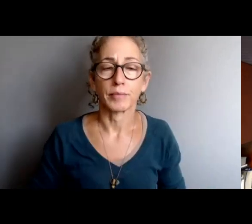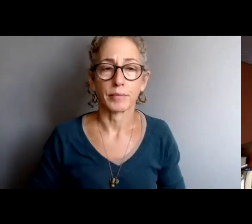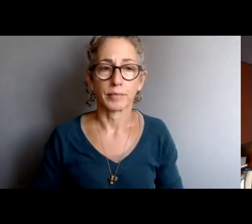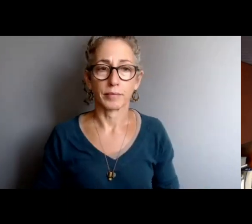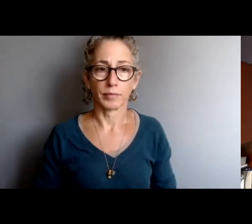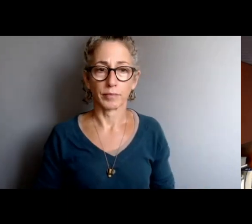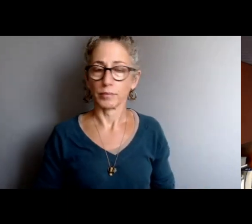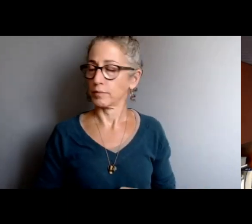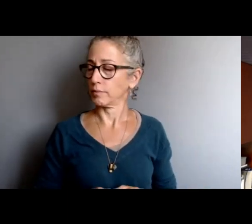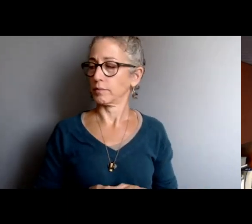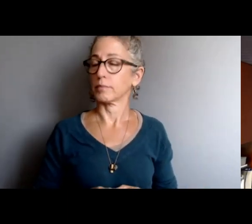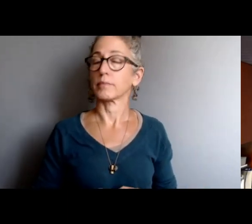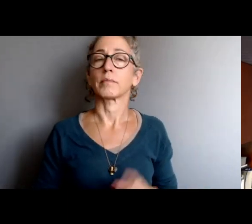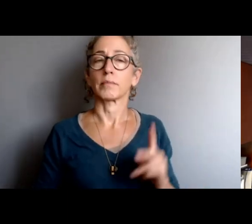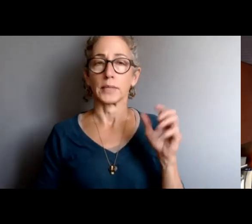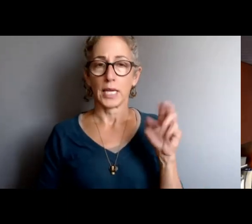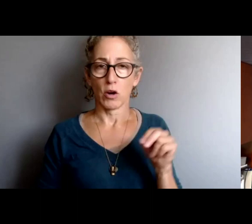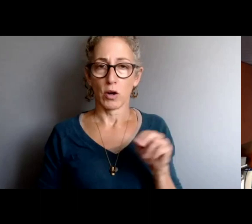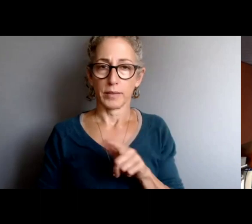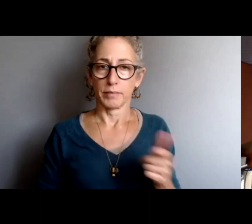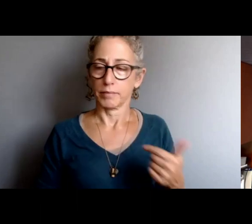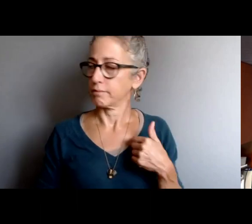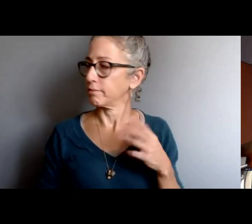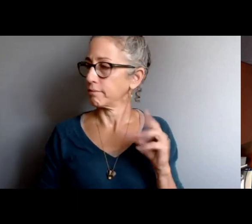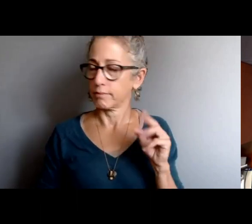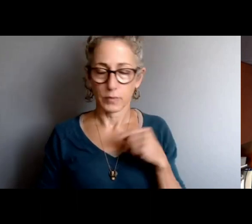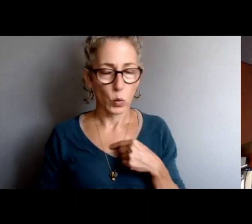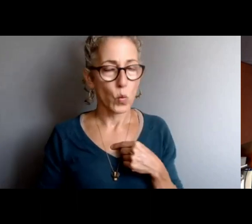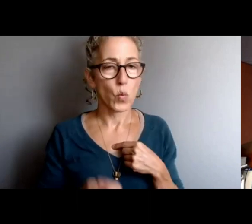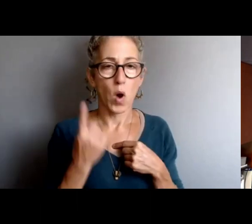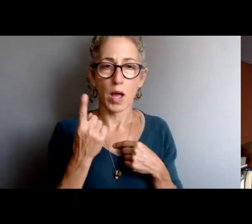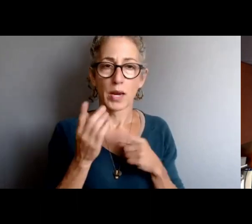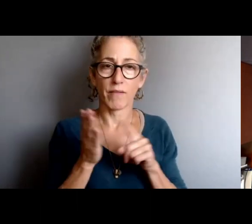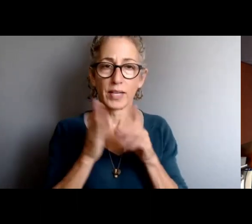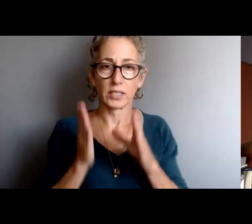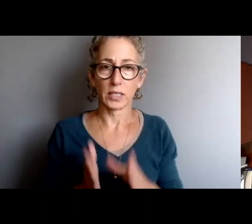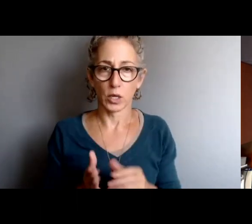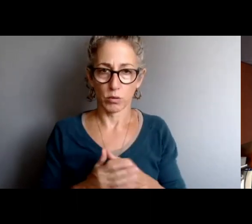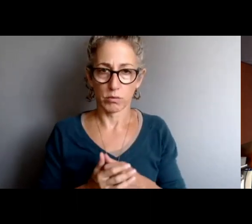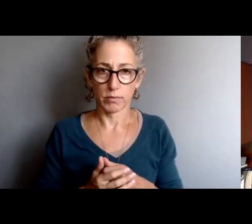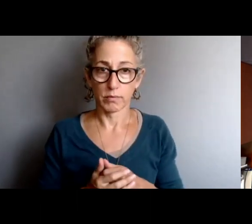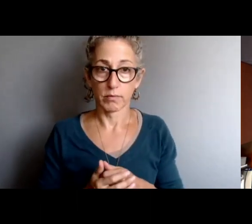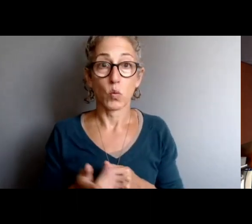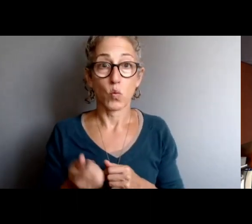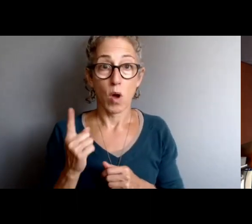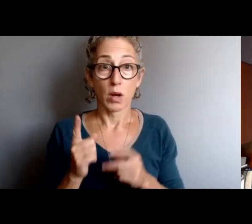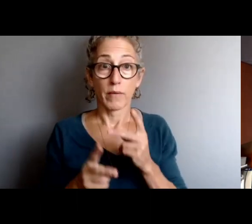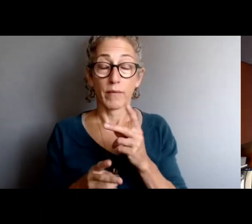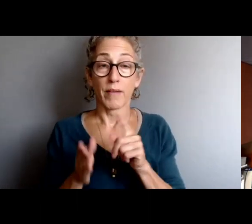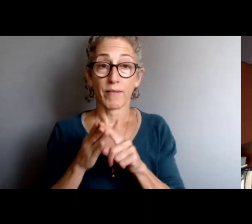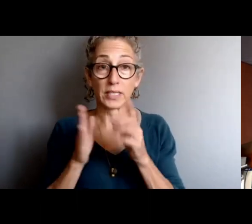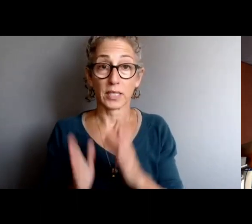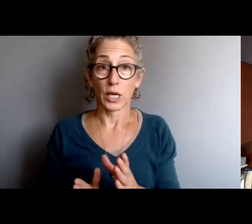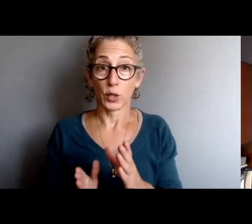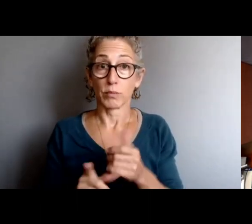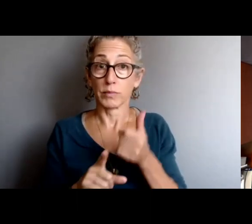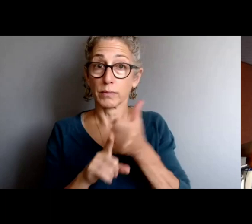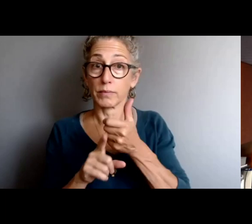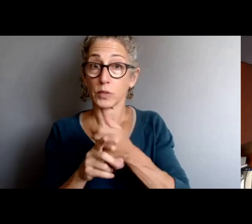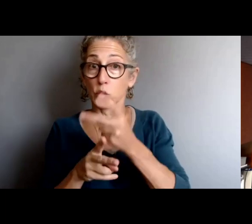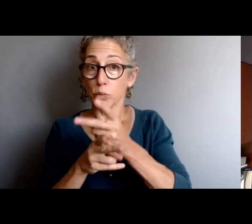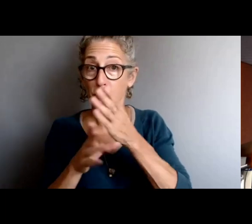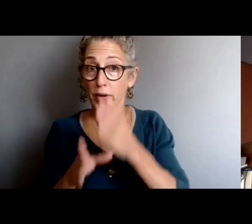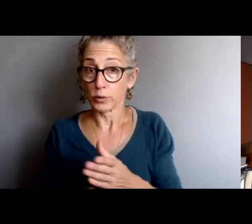one investigator is assigned to your complaint. It's a supervisor, it's a sergeant